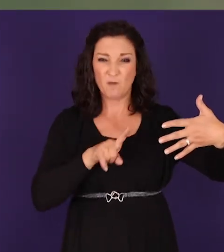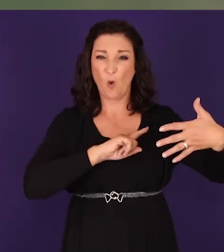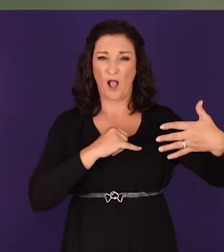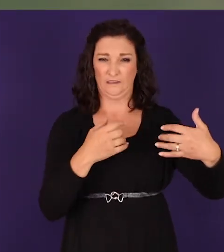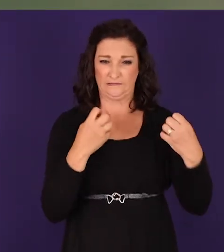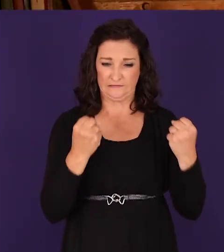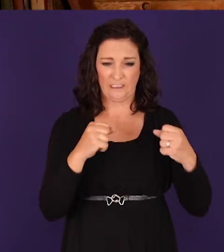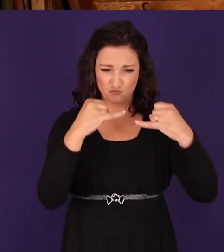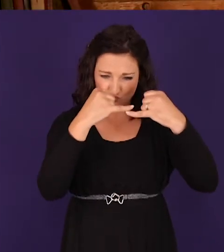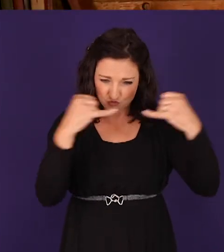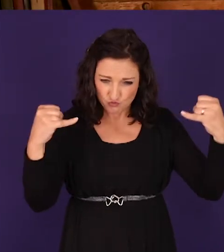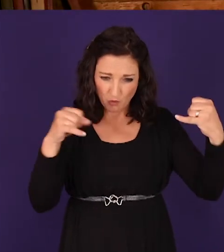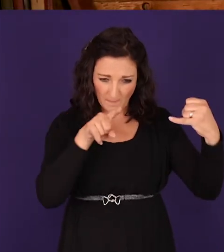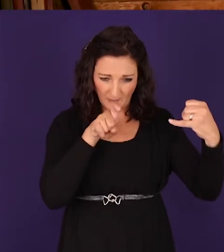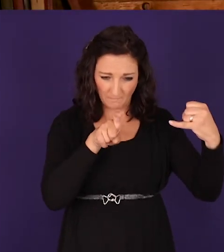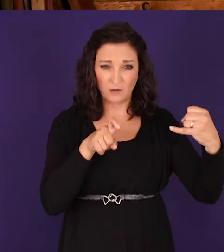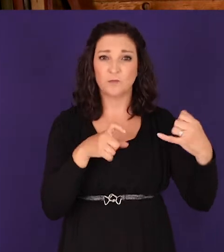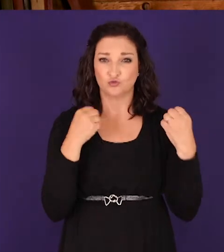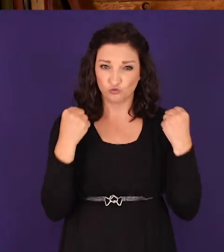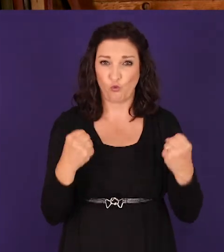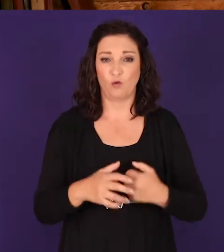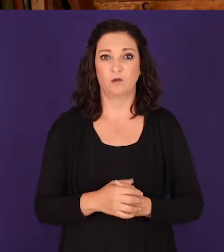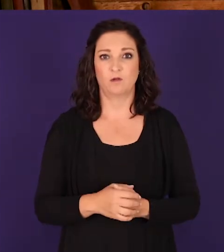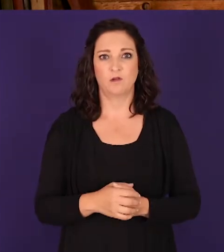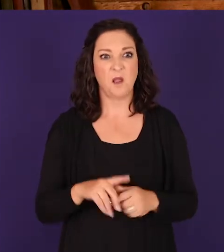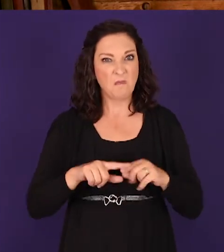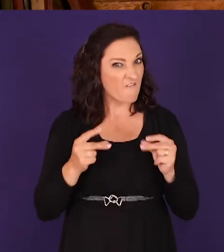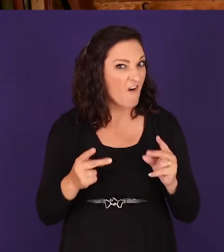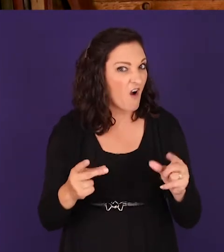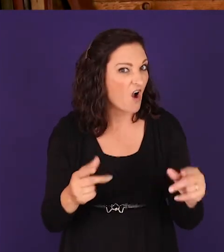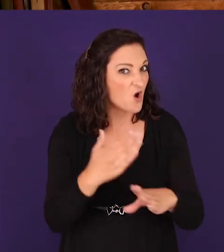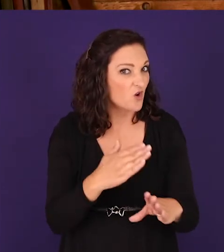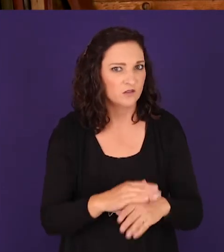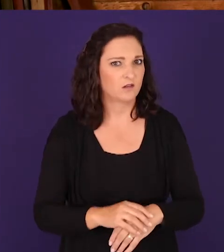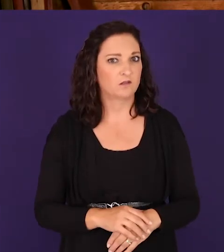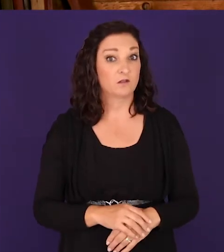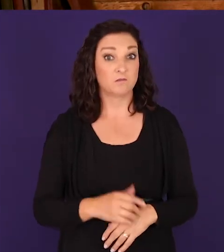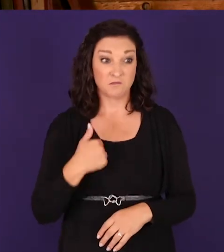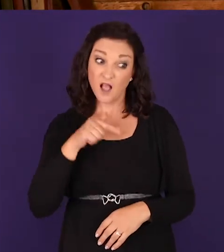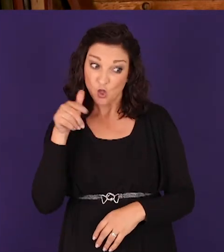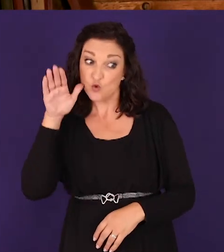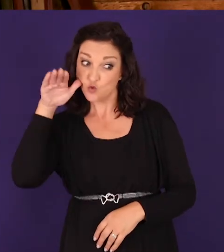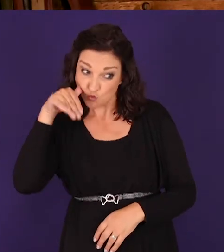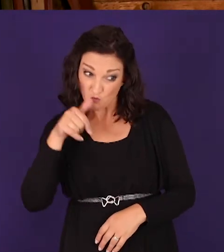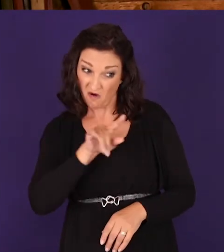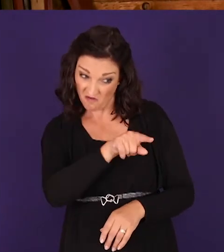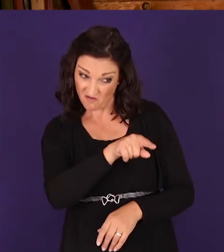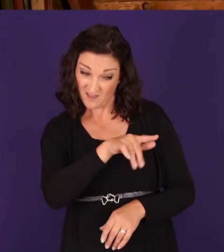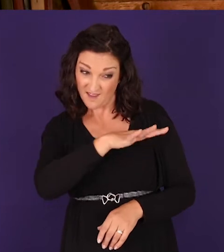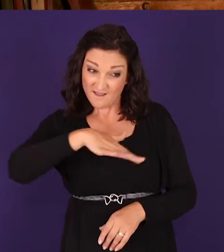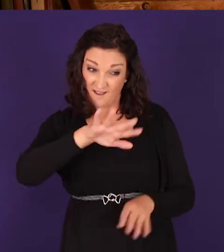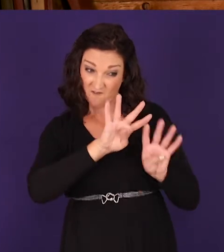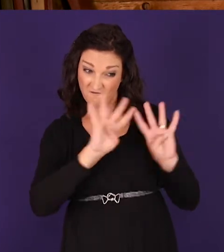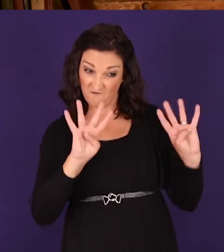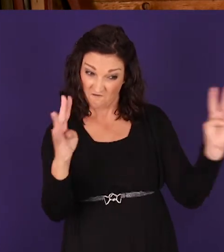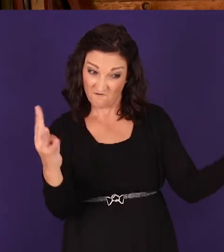play a tune on them like a guitar string and he was never in a rush I used to say to him Crichton tomorrow I'm bringing a herd of cattle into